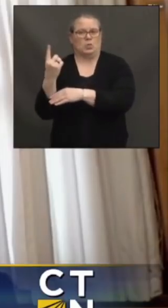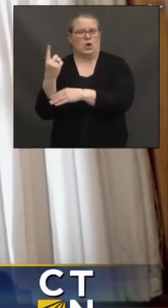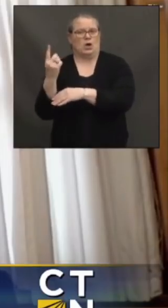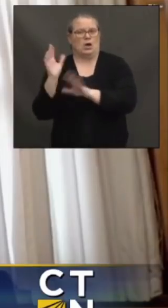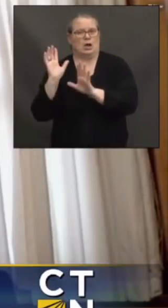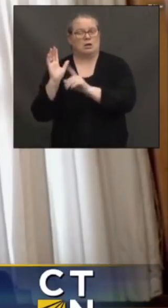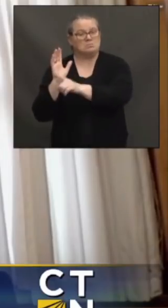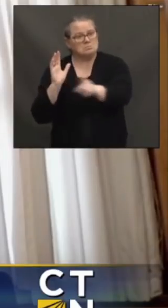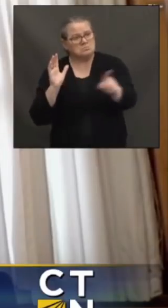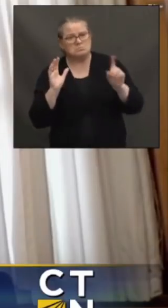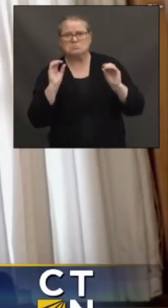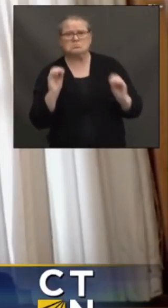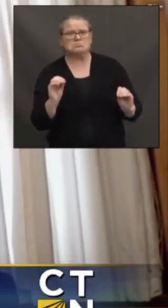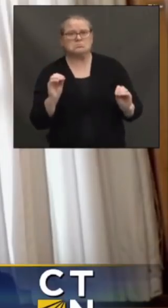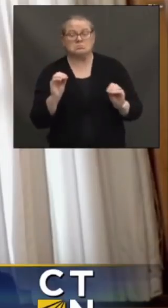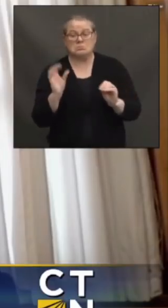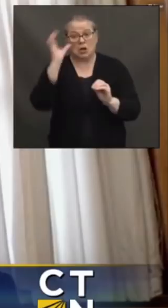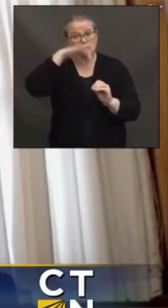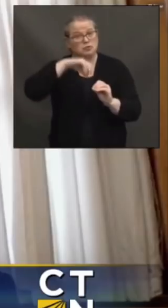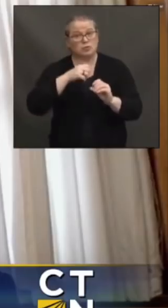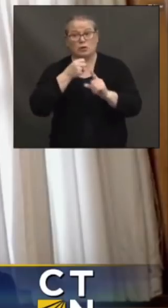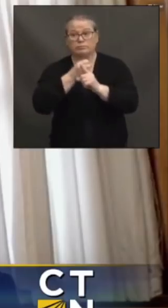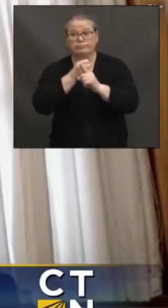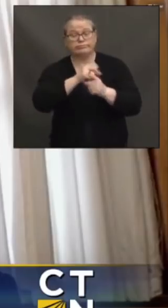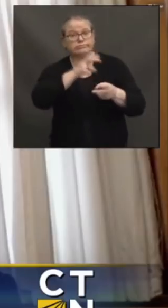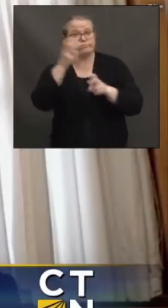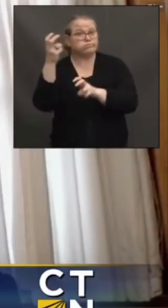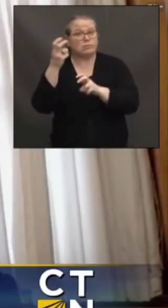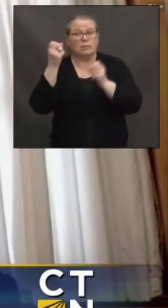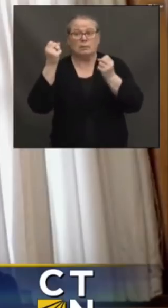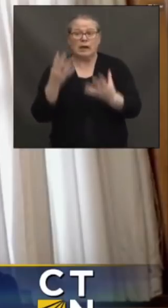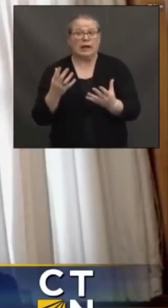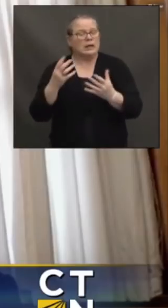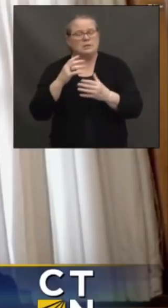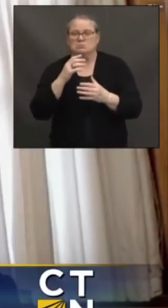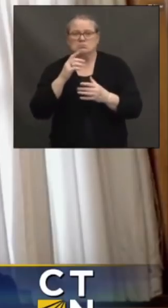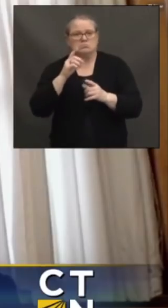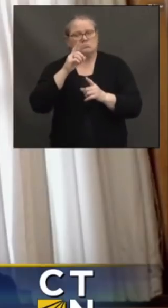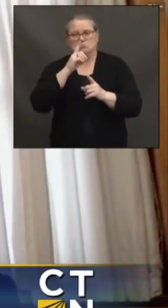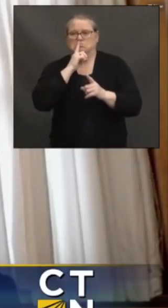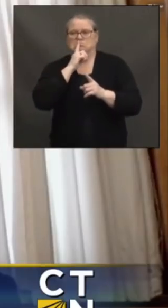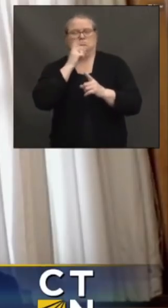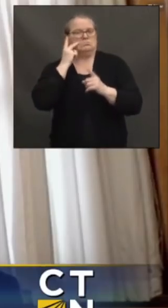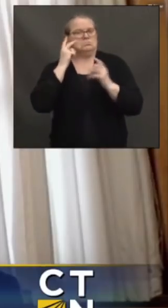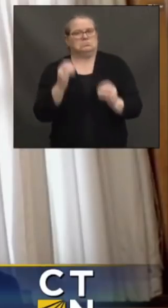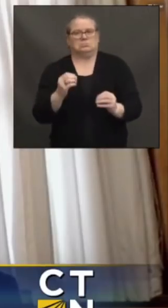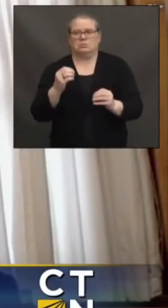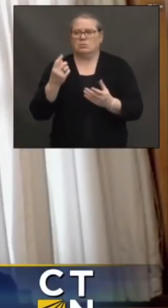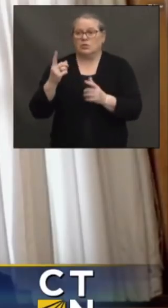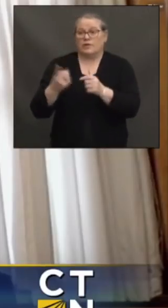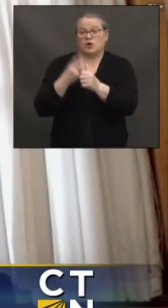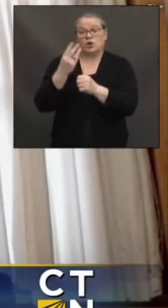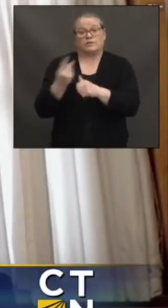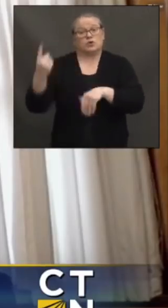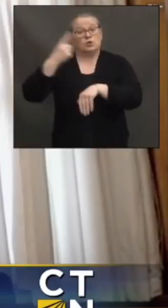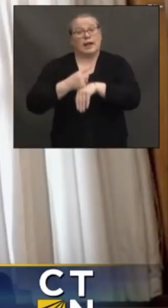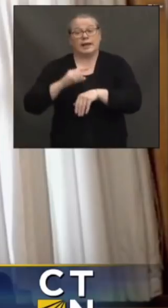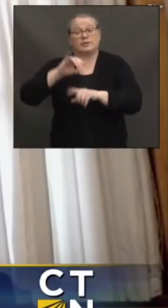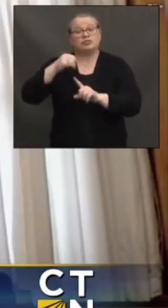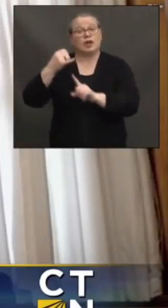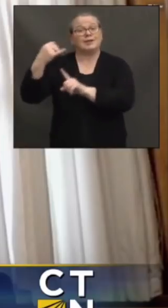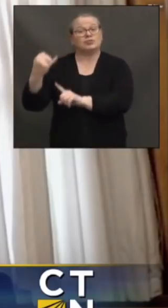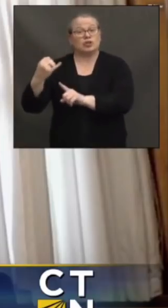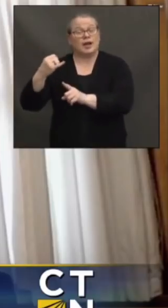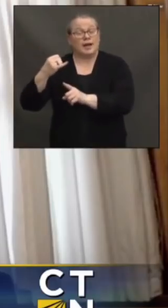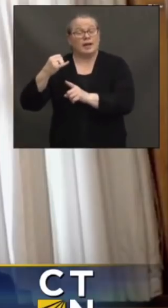unusual overall statewide. We have 11,000 J&J doses administered in the first few days they've been here. haven't heard of any other